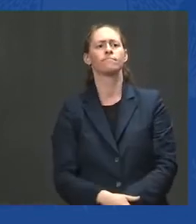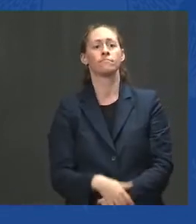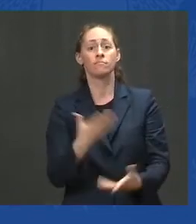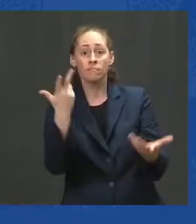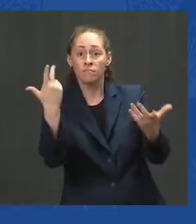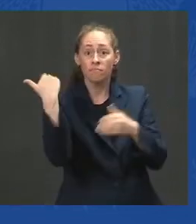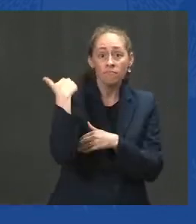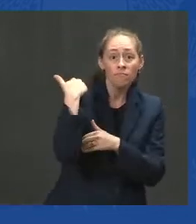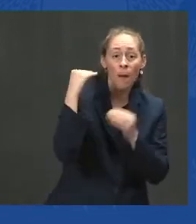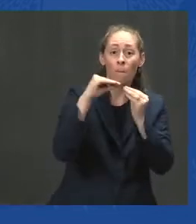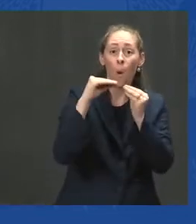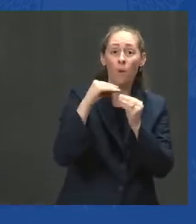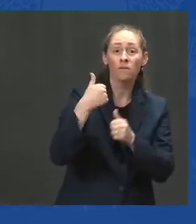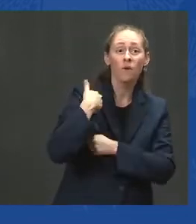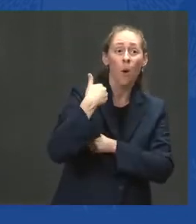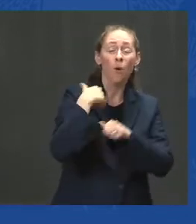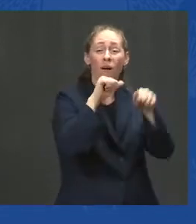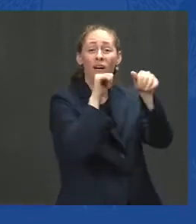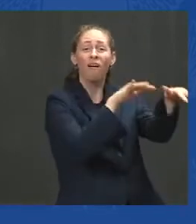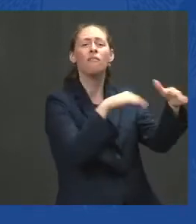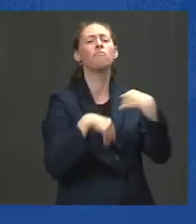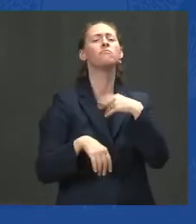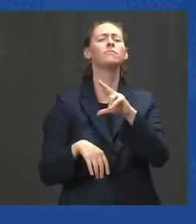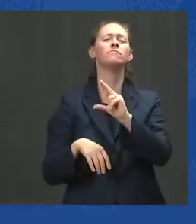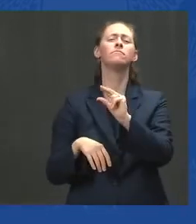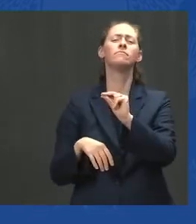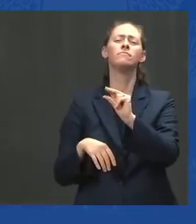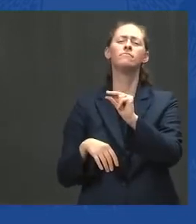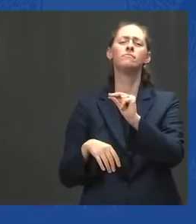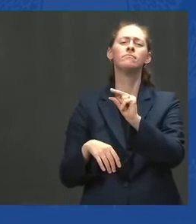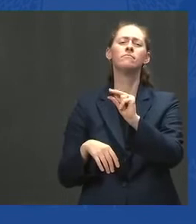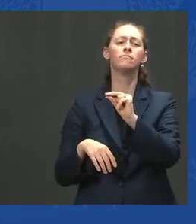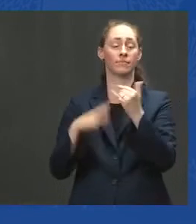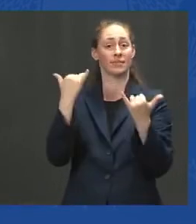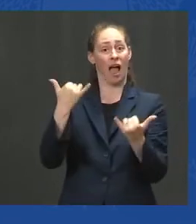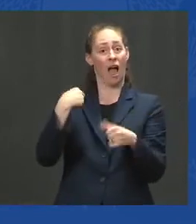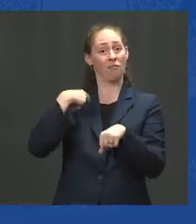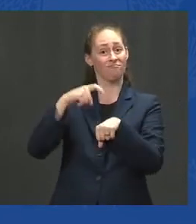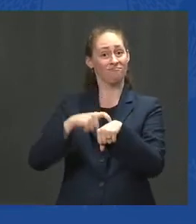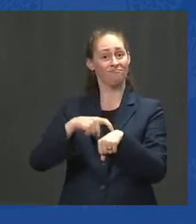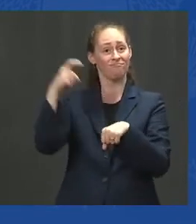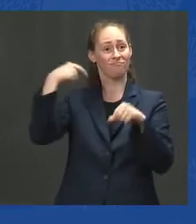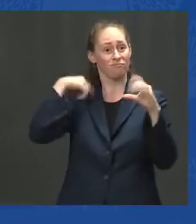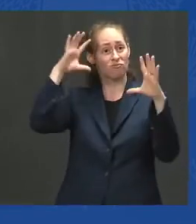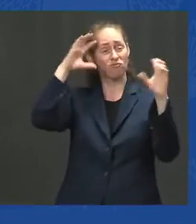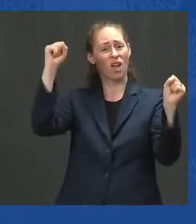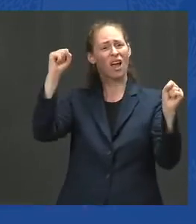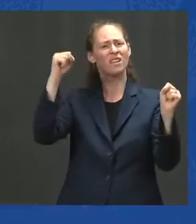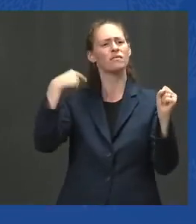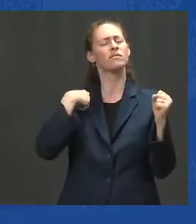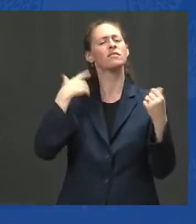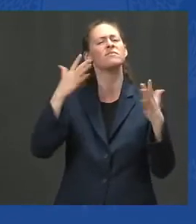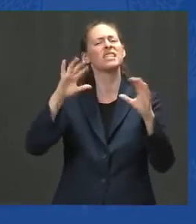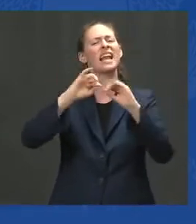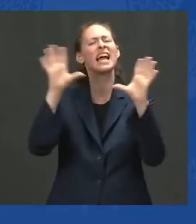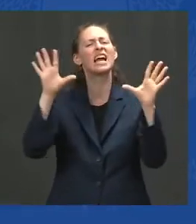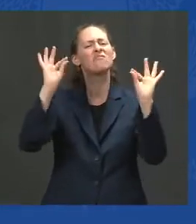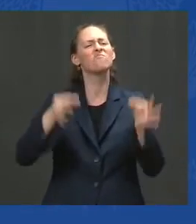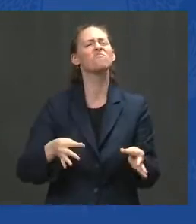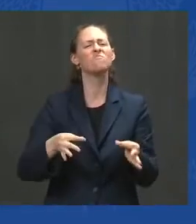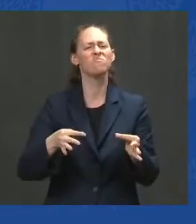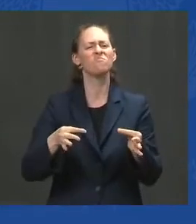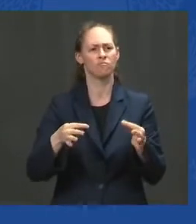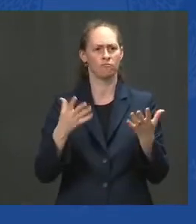that we focus on the threats we face today in 2021, not yesterday's threats. Today,